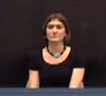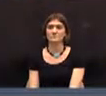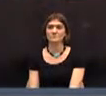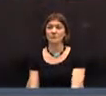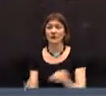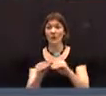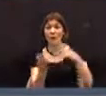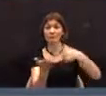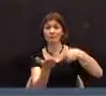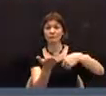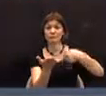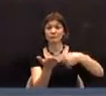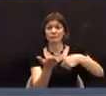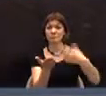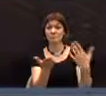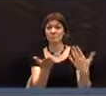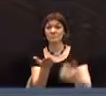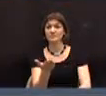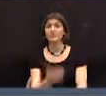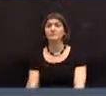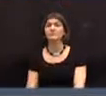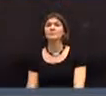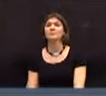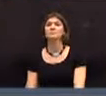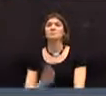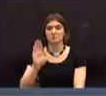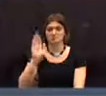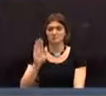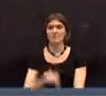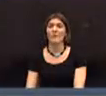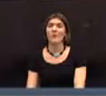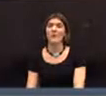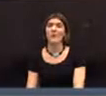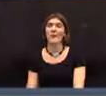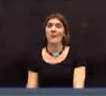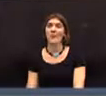Further discussion on the motion? Yes.